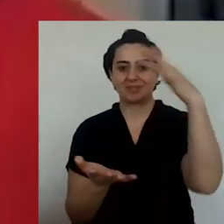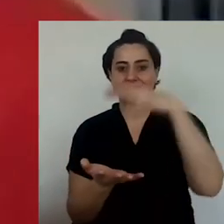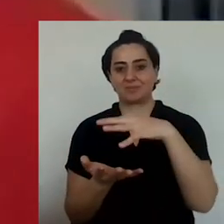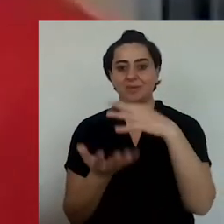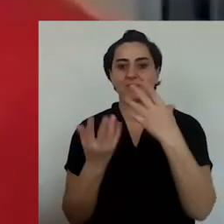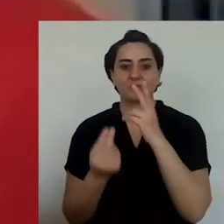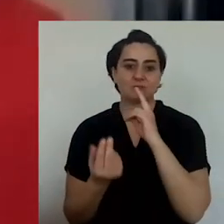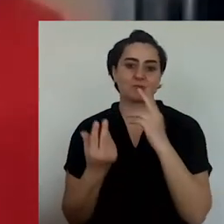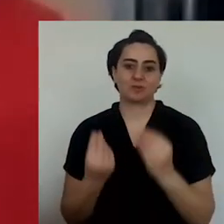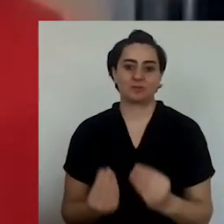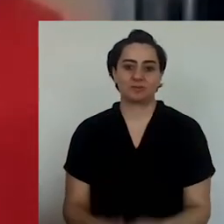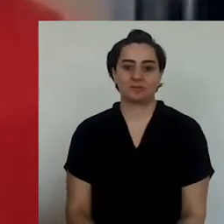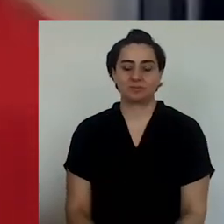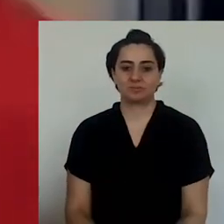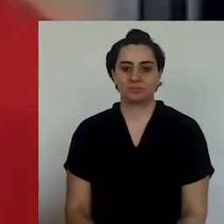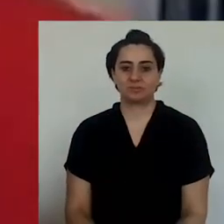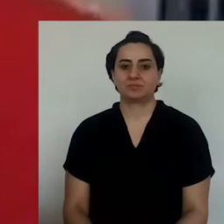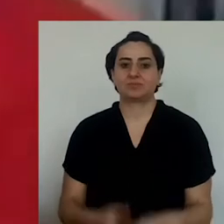bride.